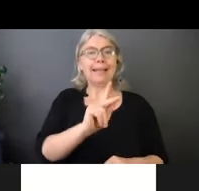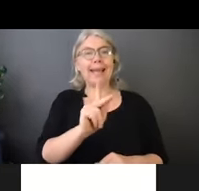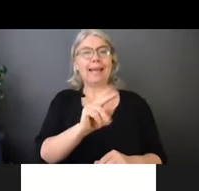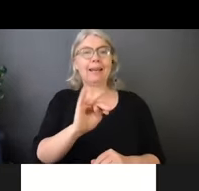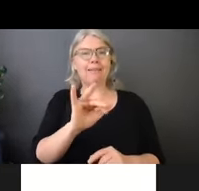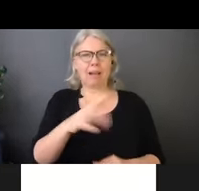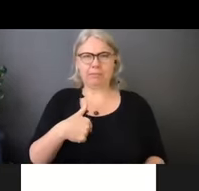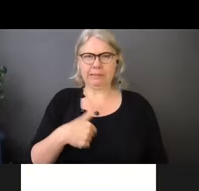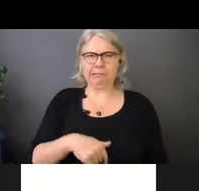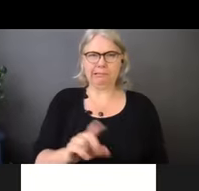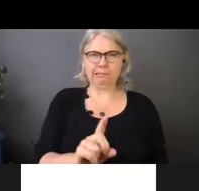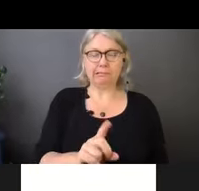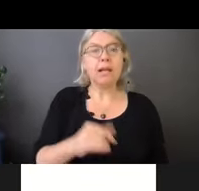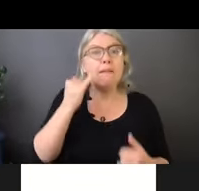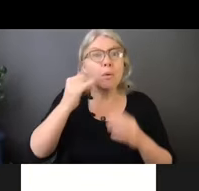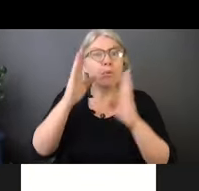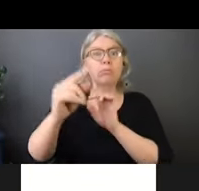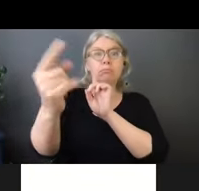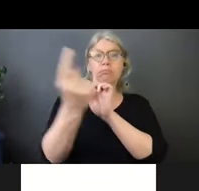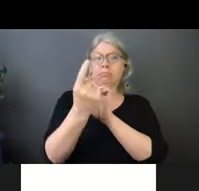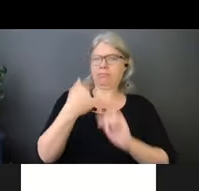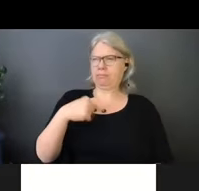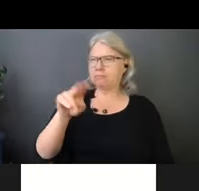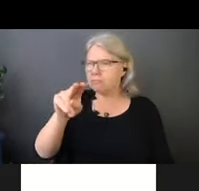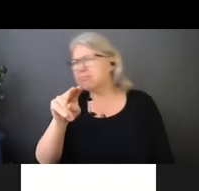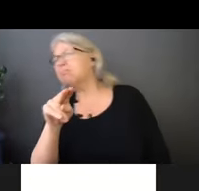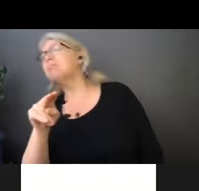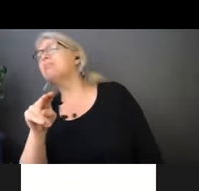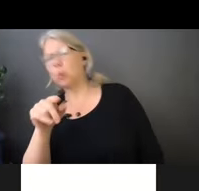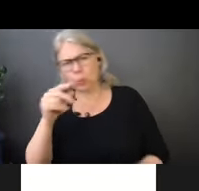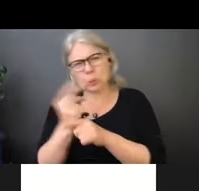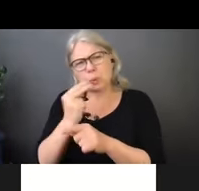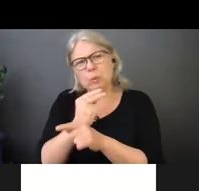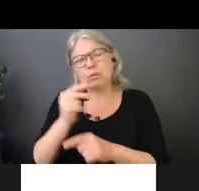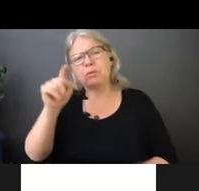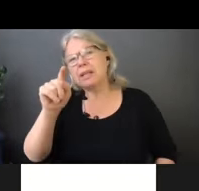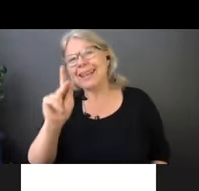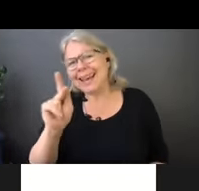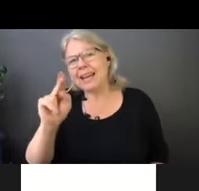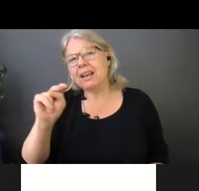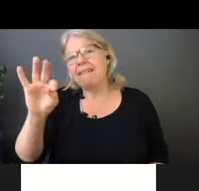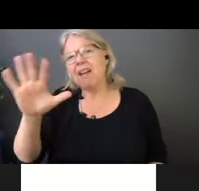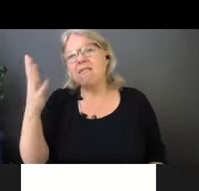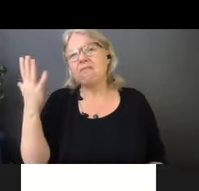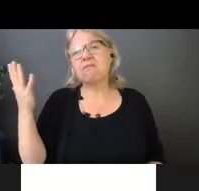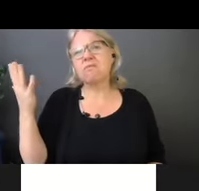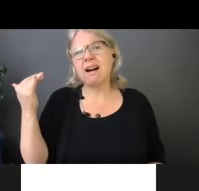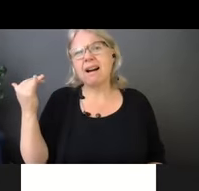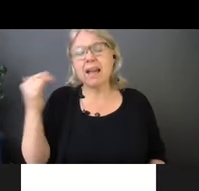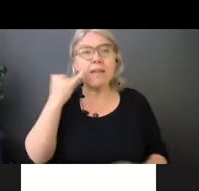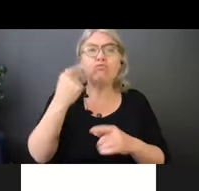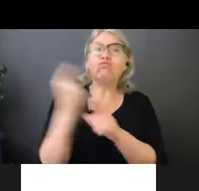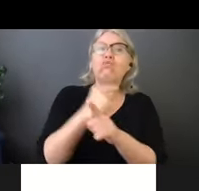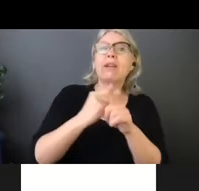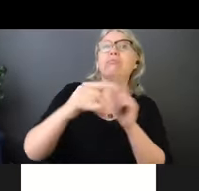KN95, um, as opposed to a regular procedural mask. If they're just going out, if there's no